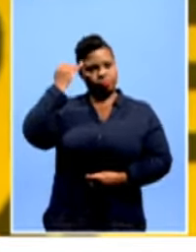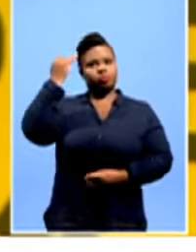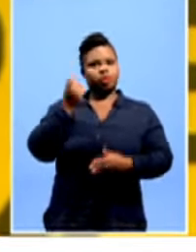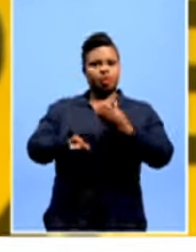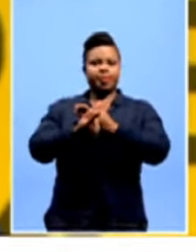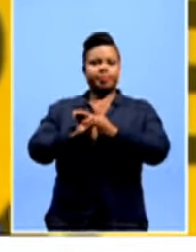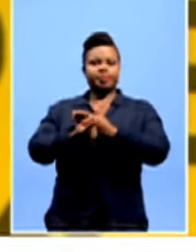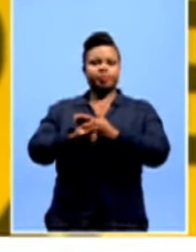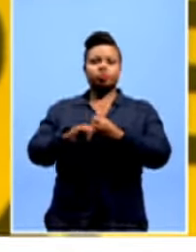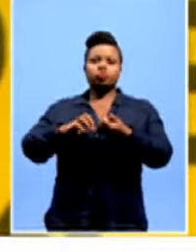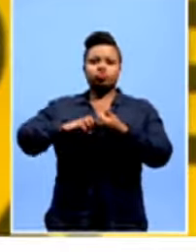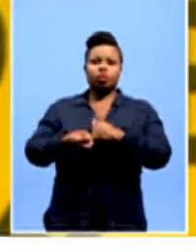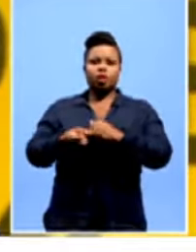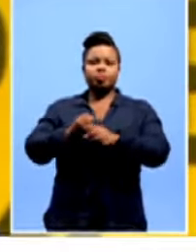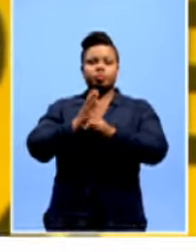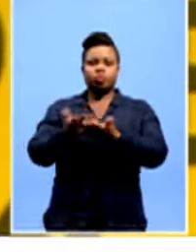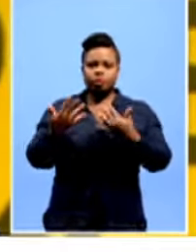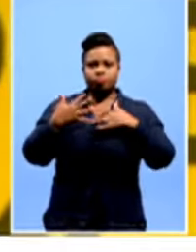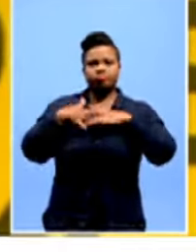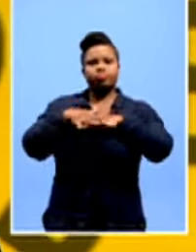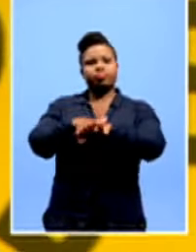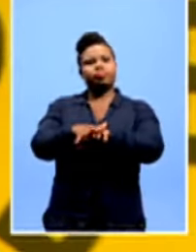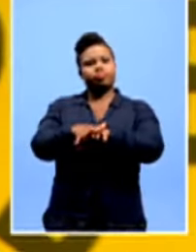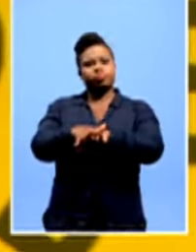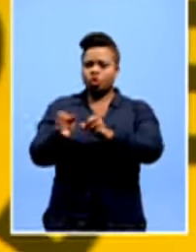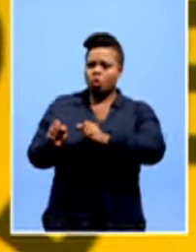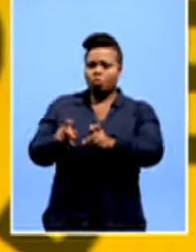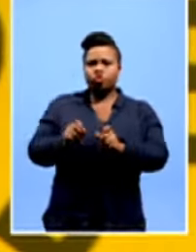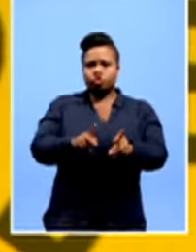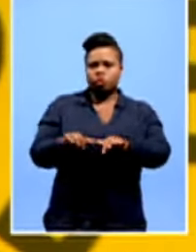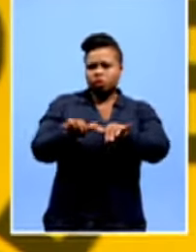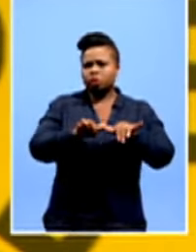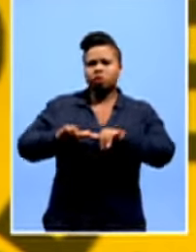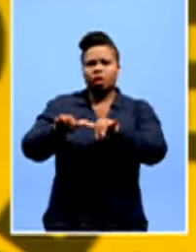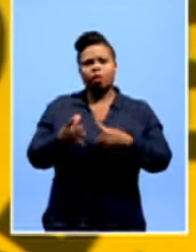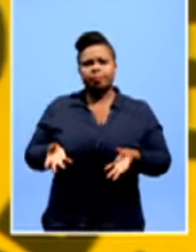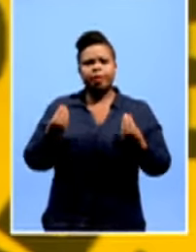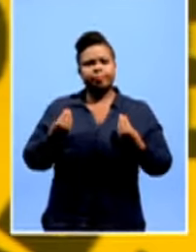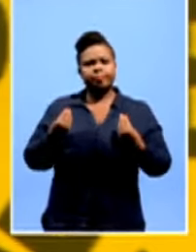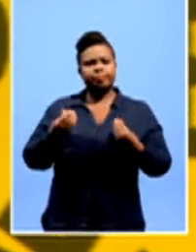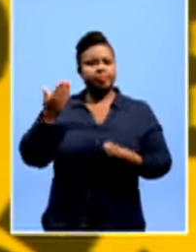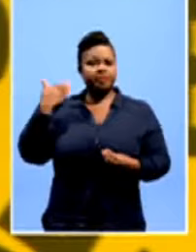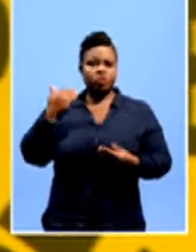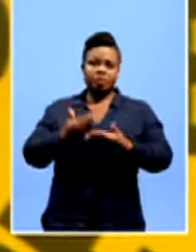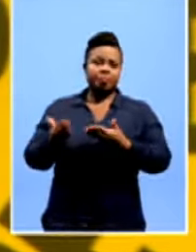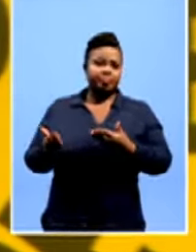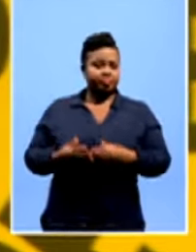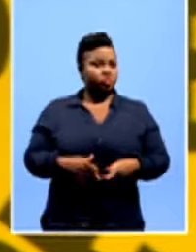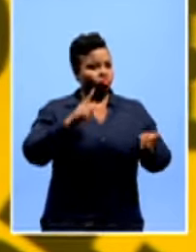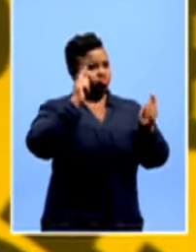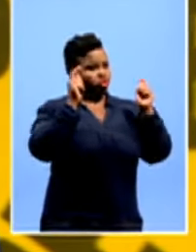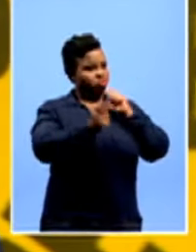place to neutralise, to give other people opportunities that haven't had opportunities in the past. Has